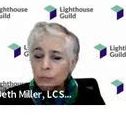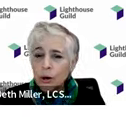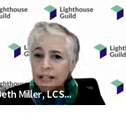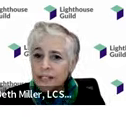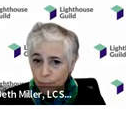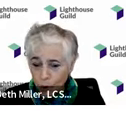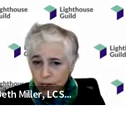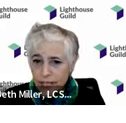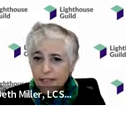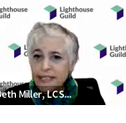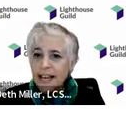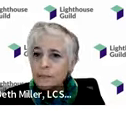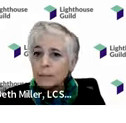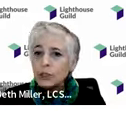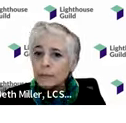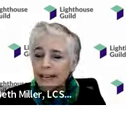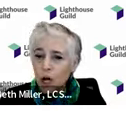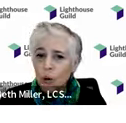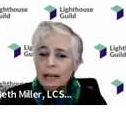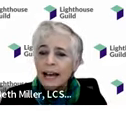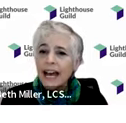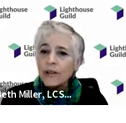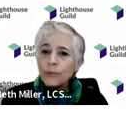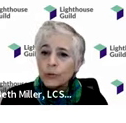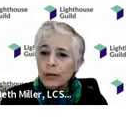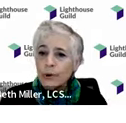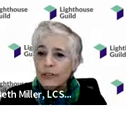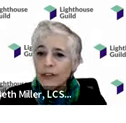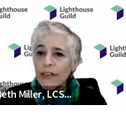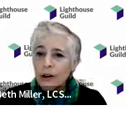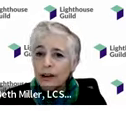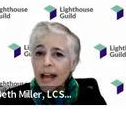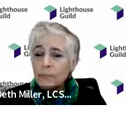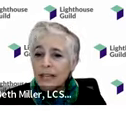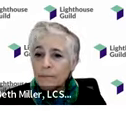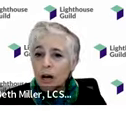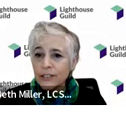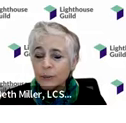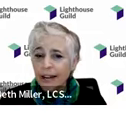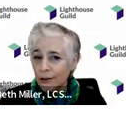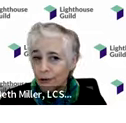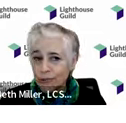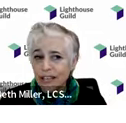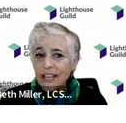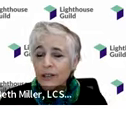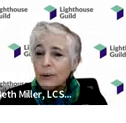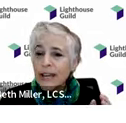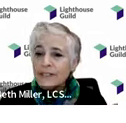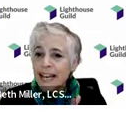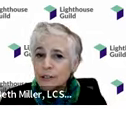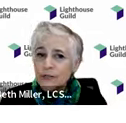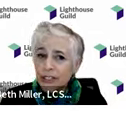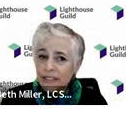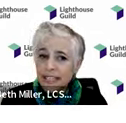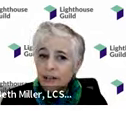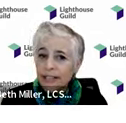much much more support this allows people to remain home and have a program where they're helped and monitored by a nurse we